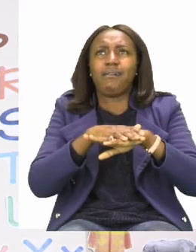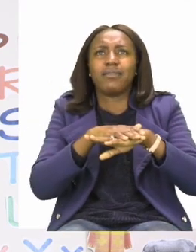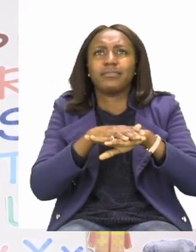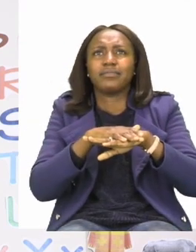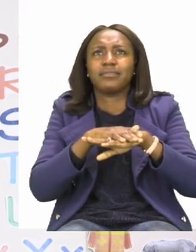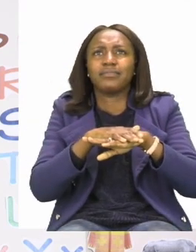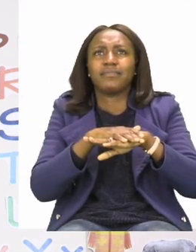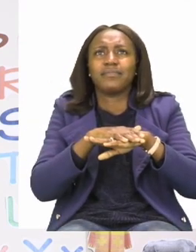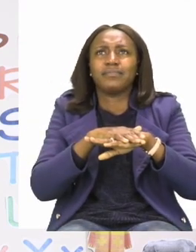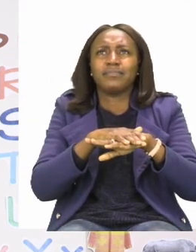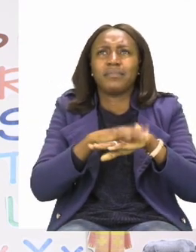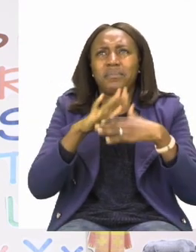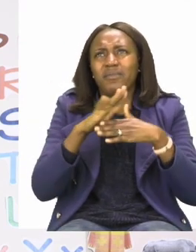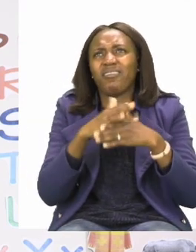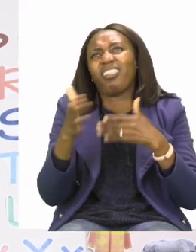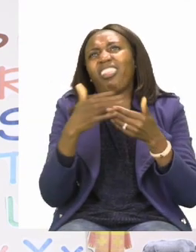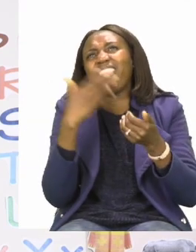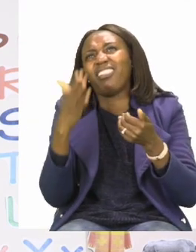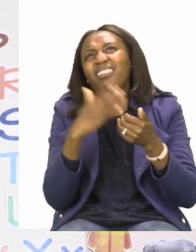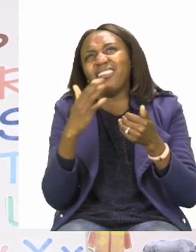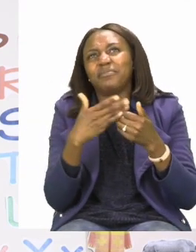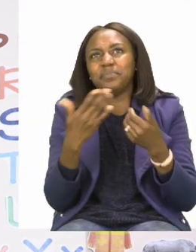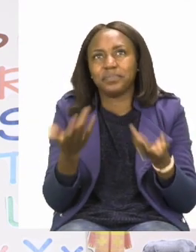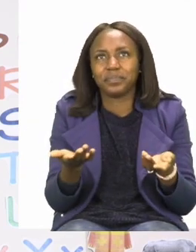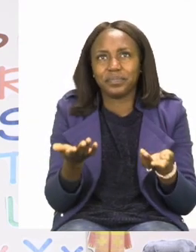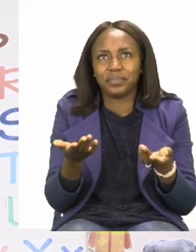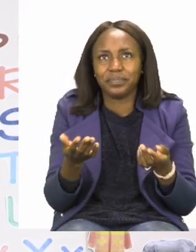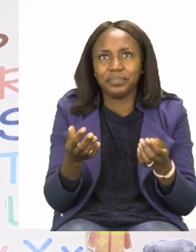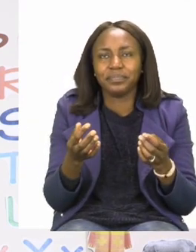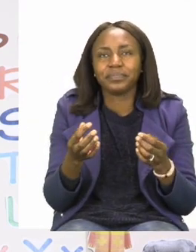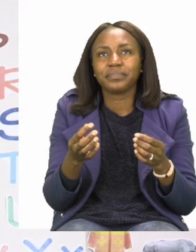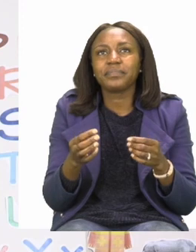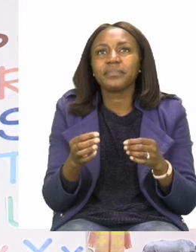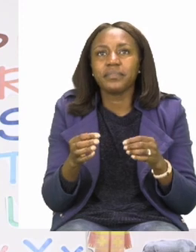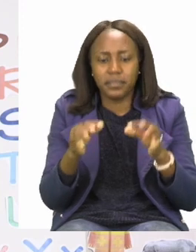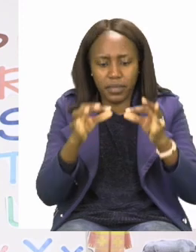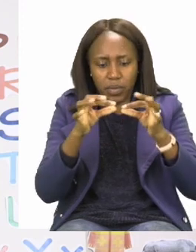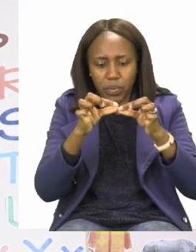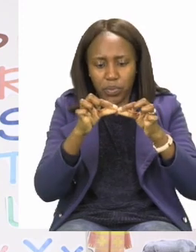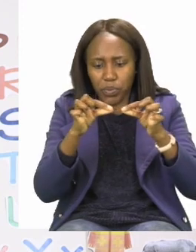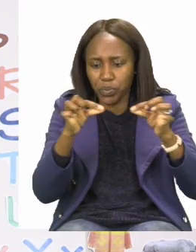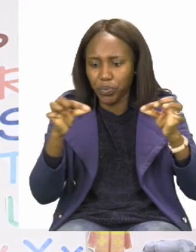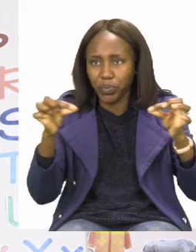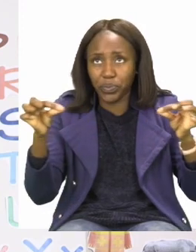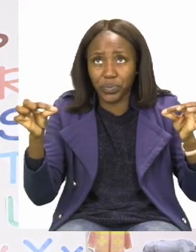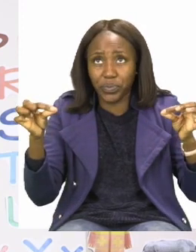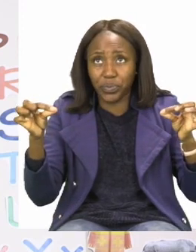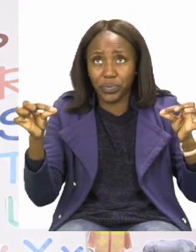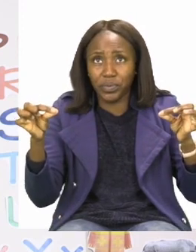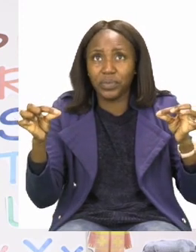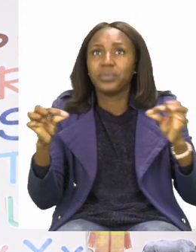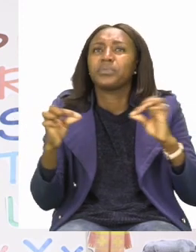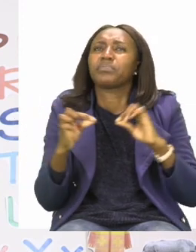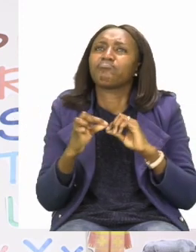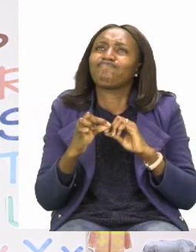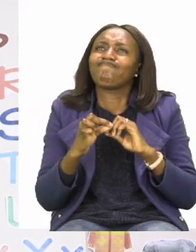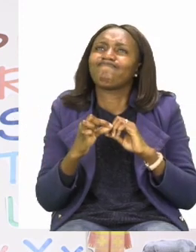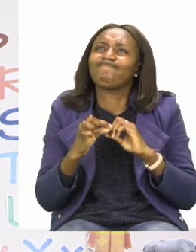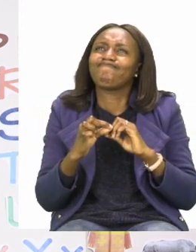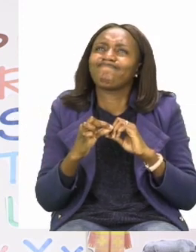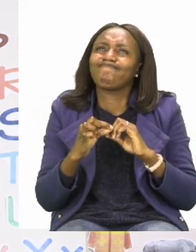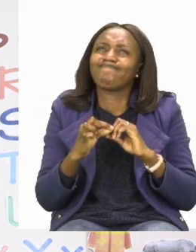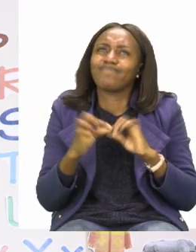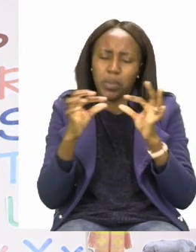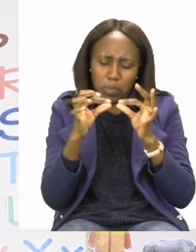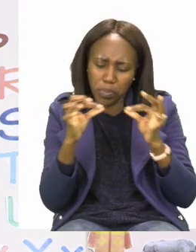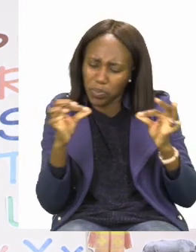doesn't weigh that much. Then we have a piece of string. Now, because the piece